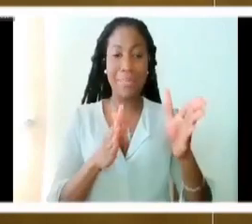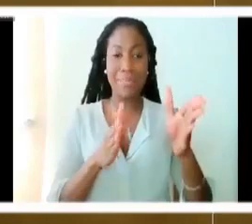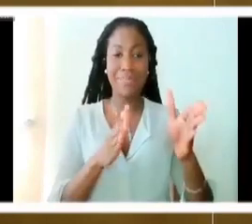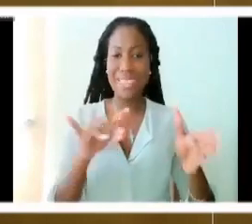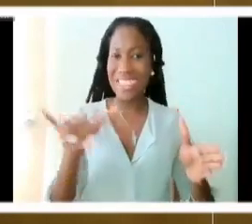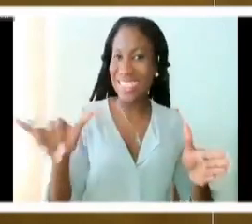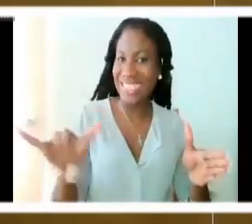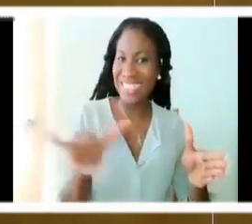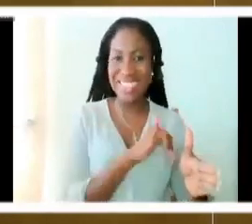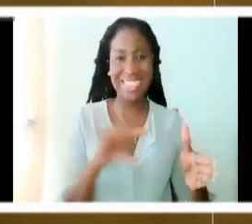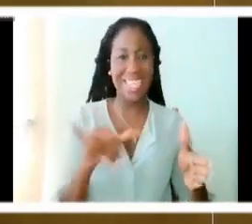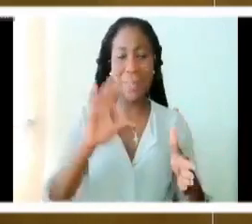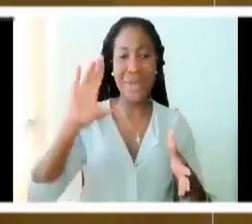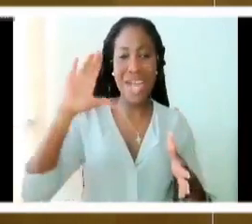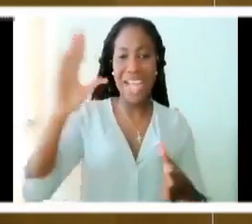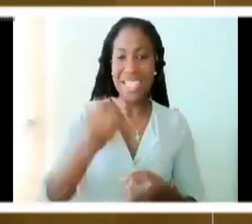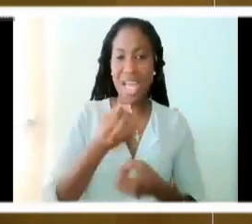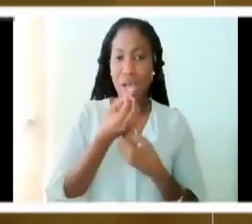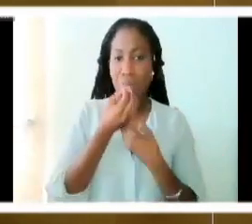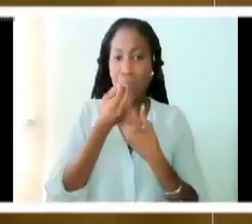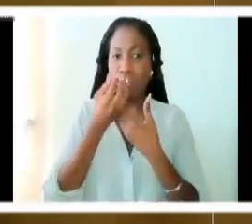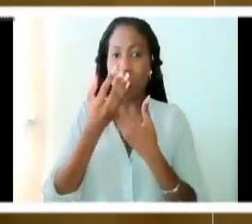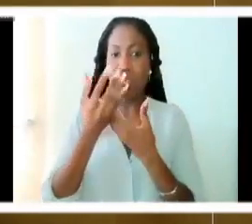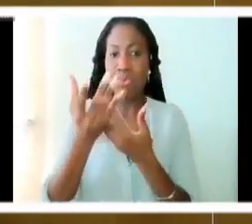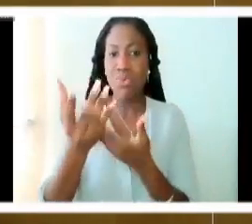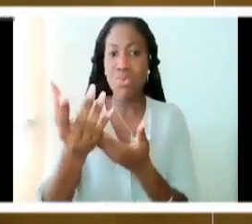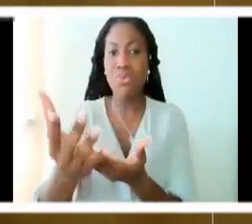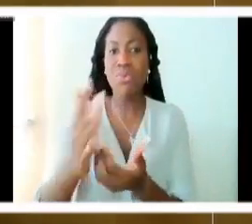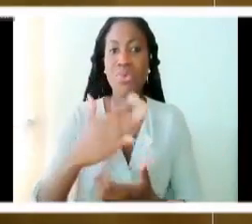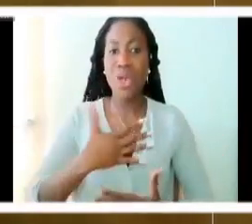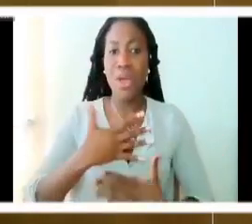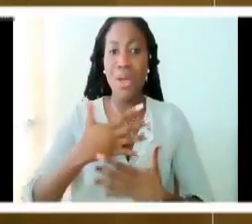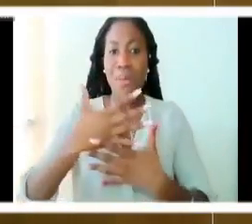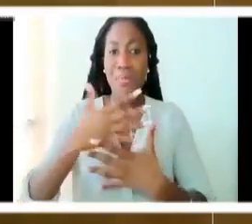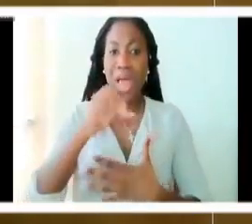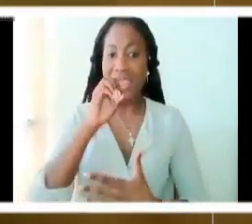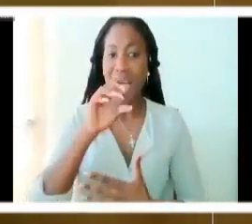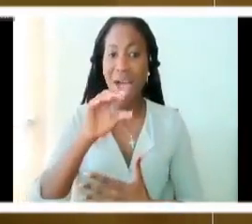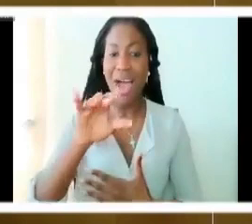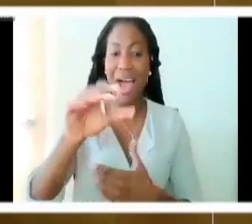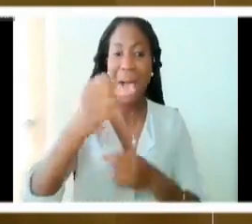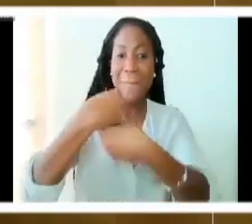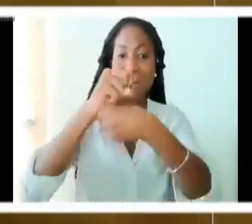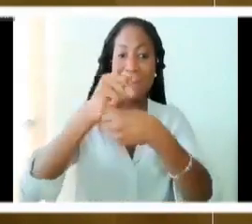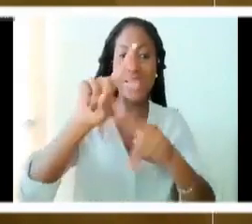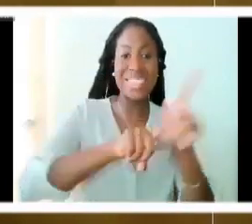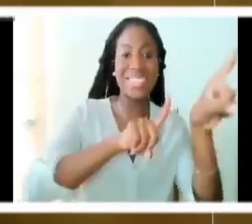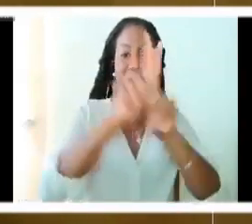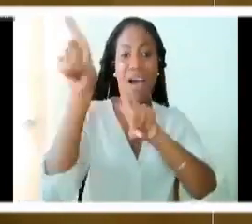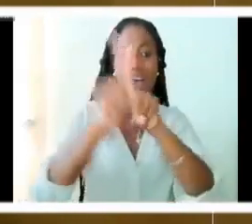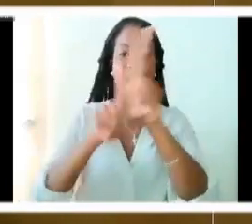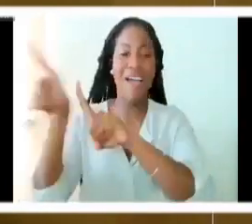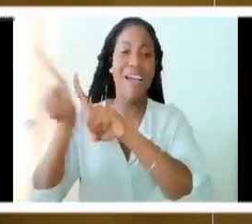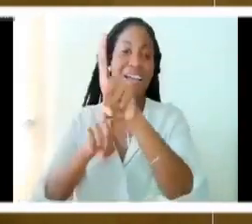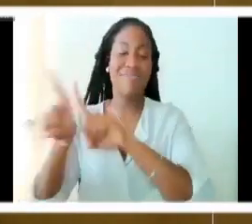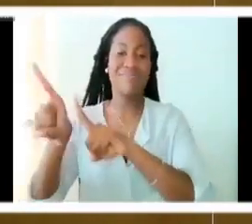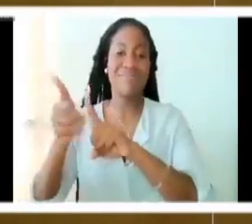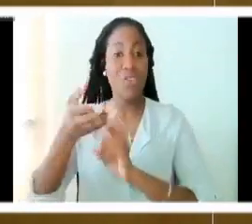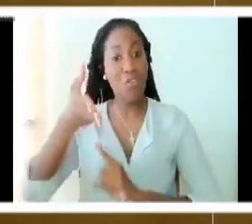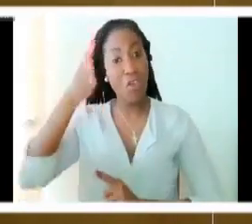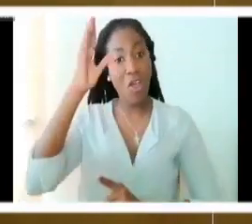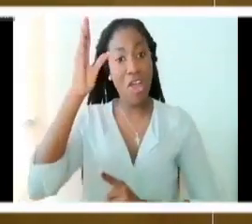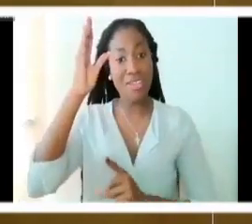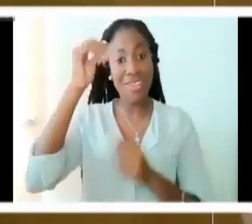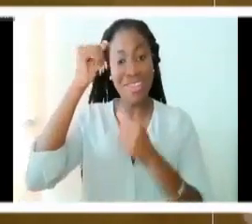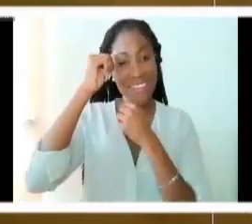breath that brings about the stars. And so, we have God, the Father, the word